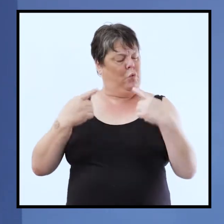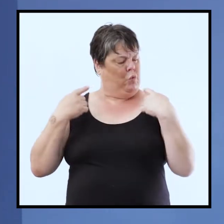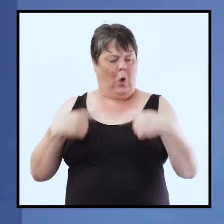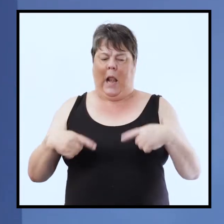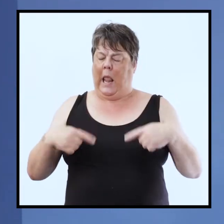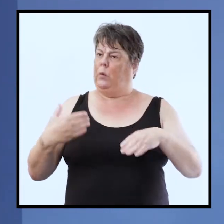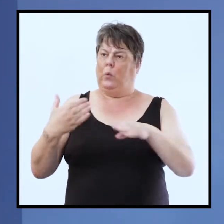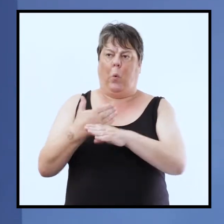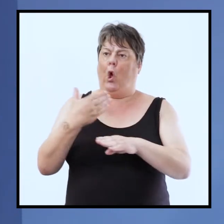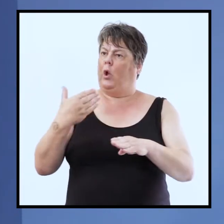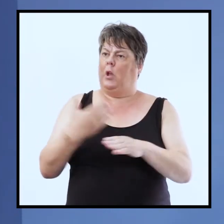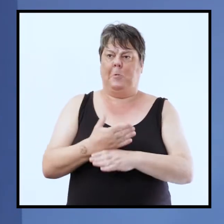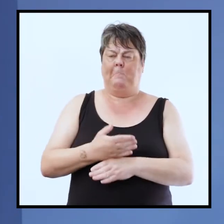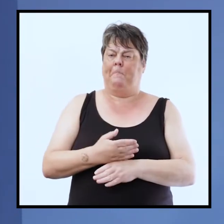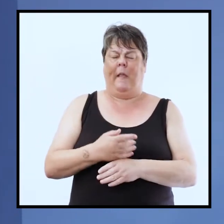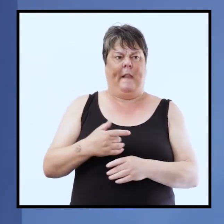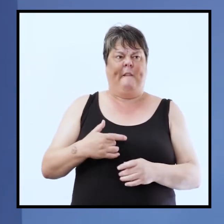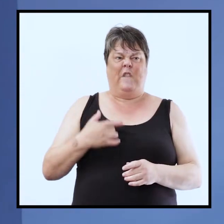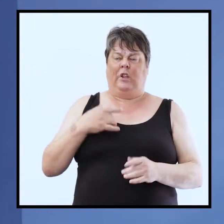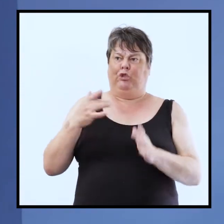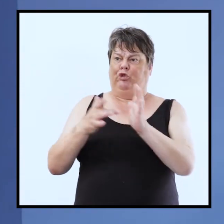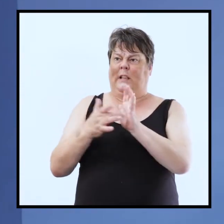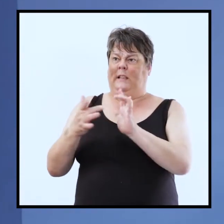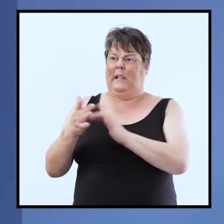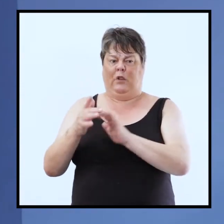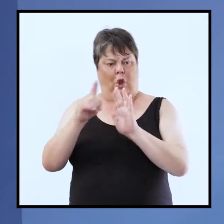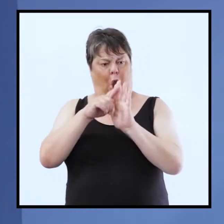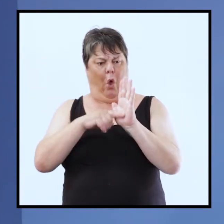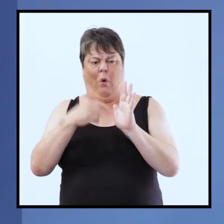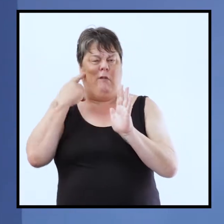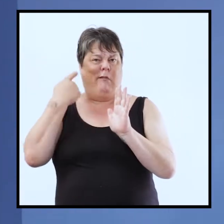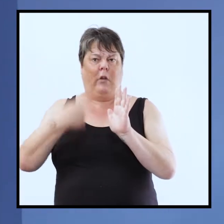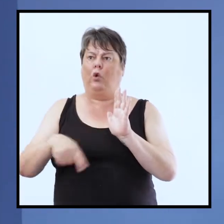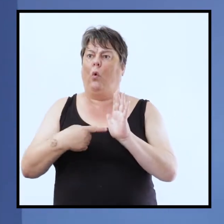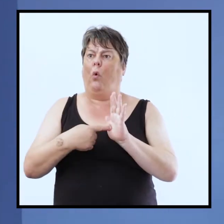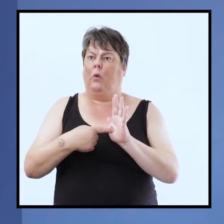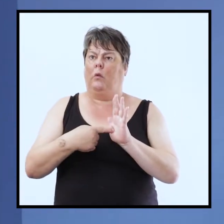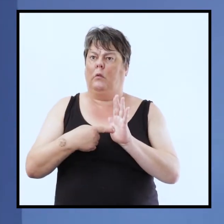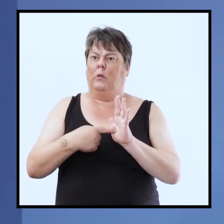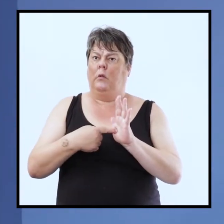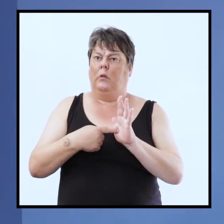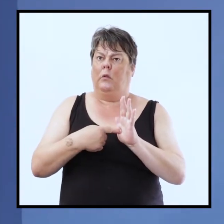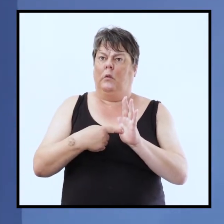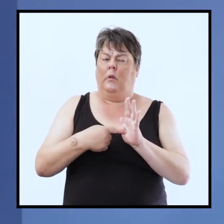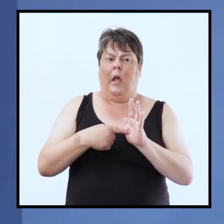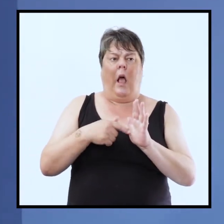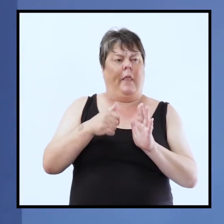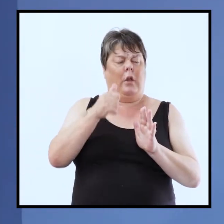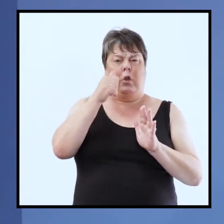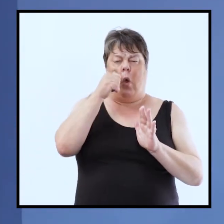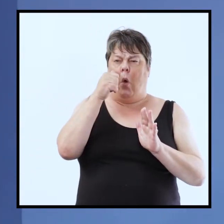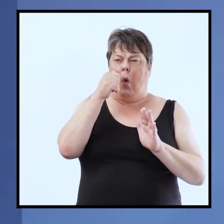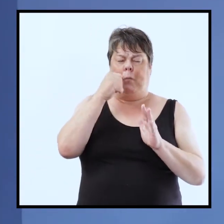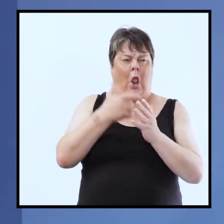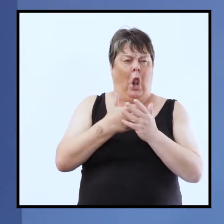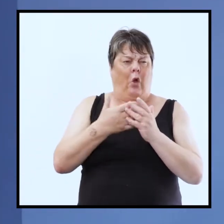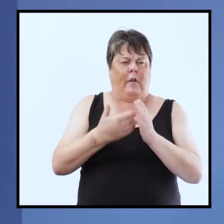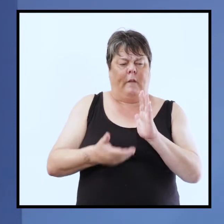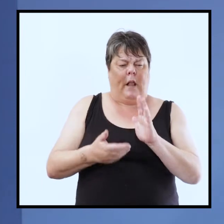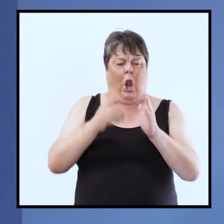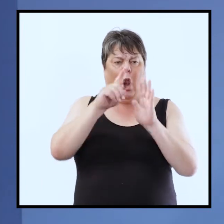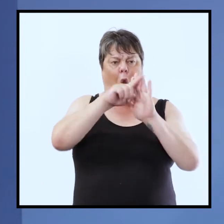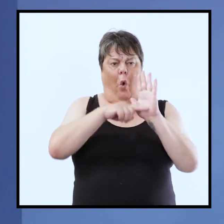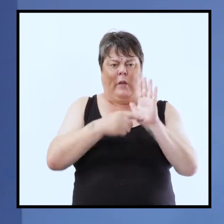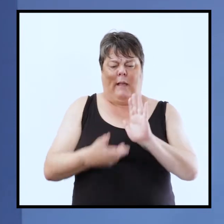shall not work on the sabbath and that was very strictly interpreted through lots and lots of additional laws